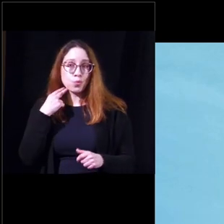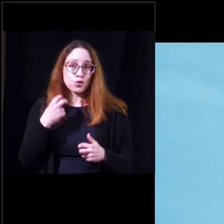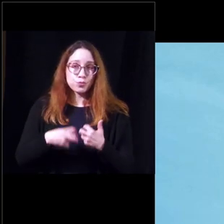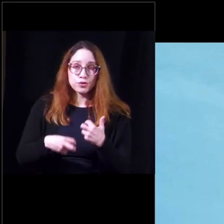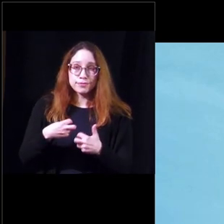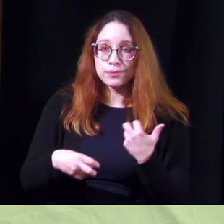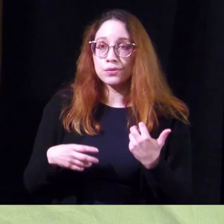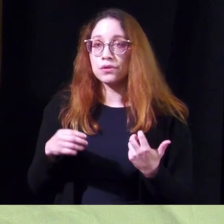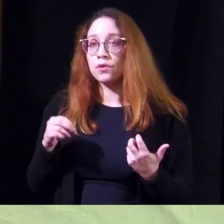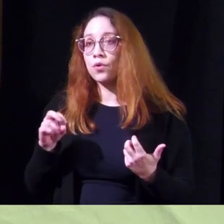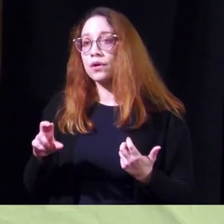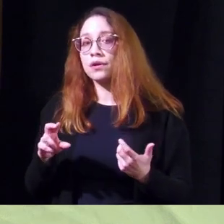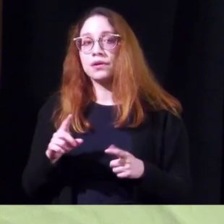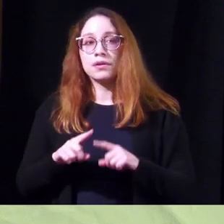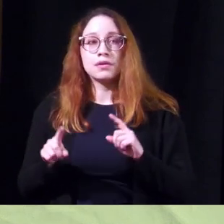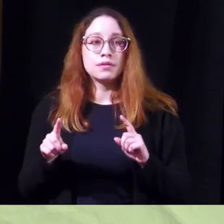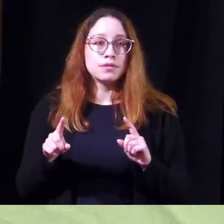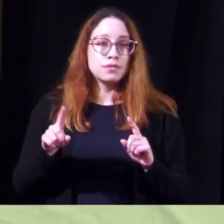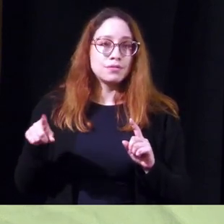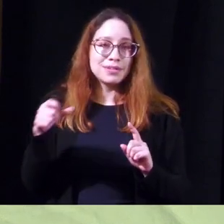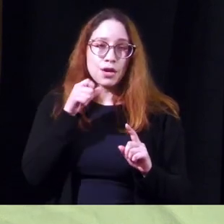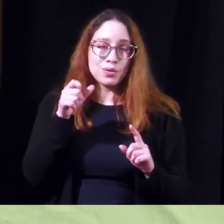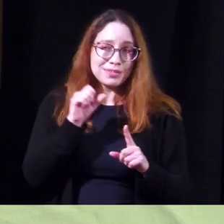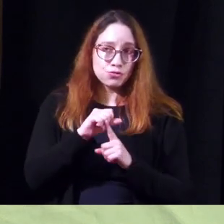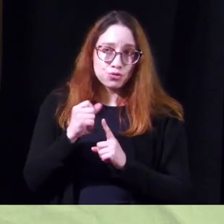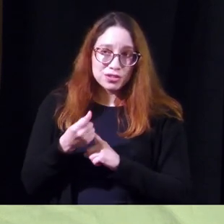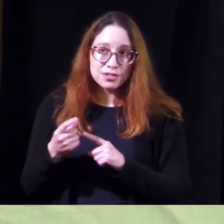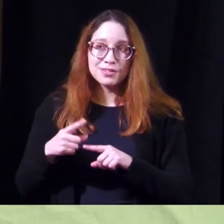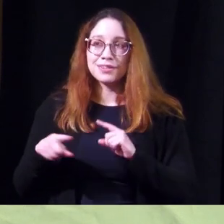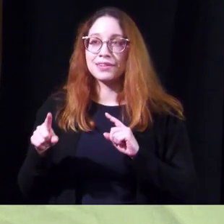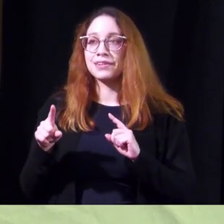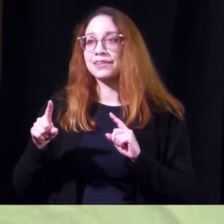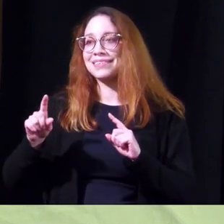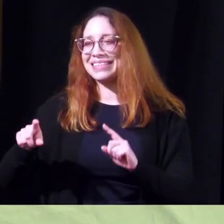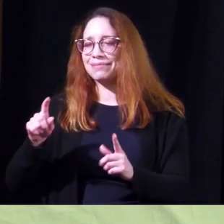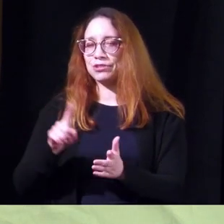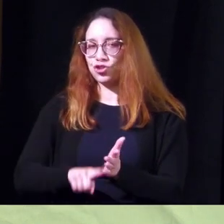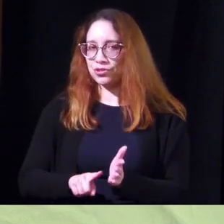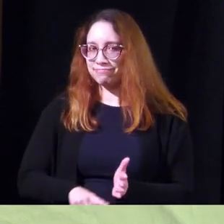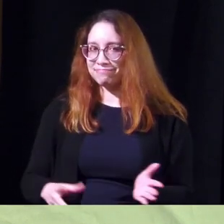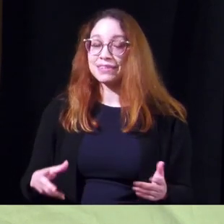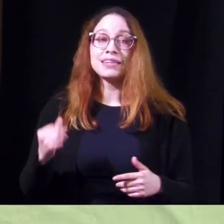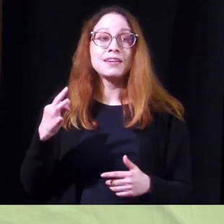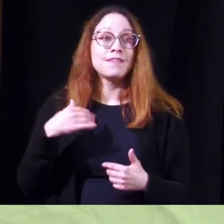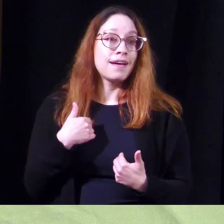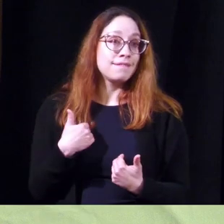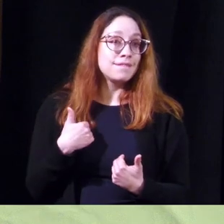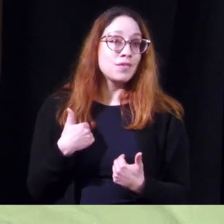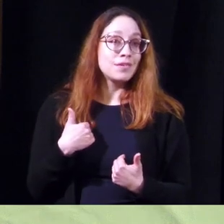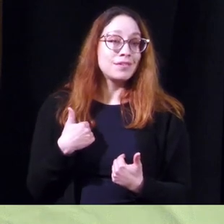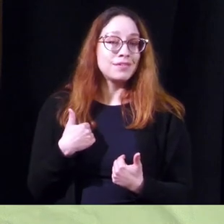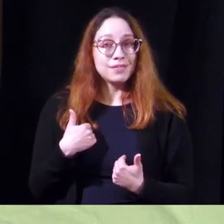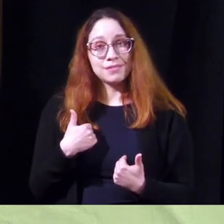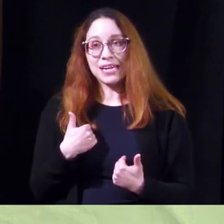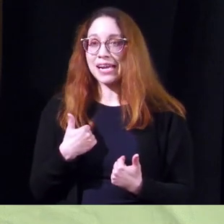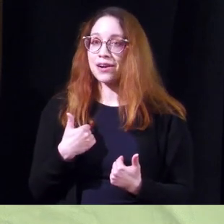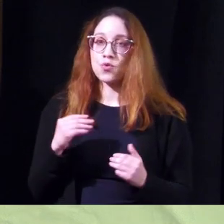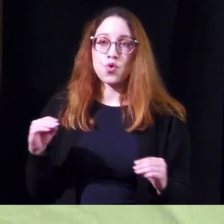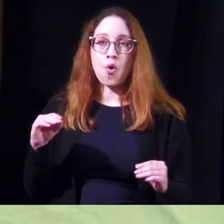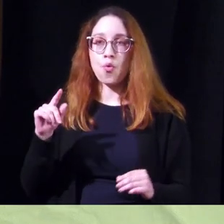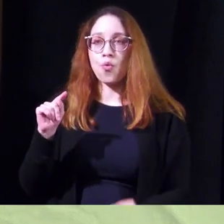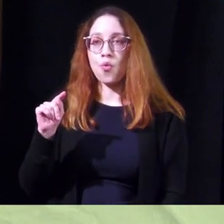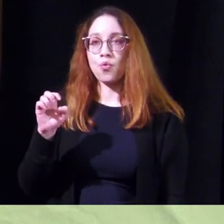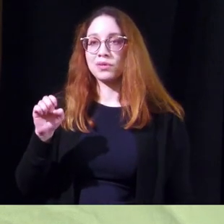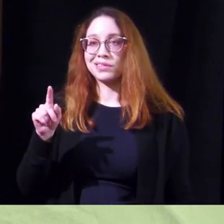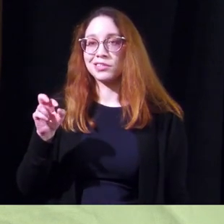um but it isn't always the case but it's something that needs to be checked and if there is a lack of testosterone